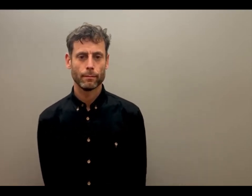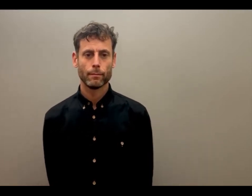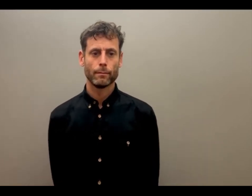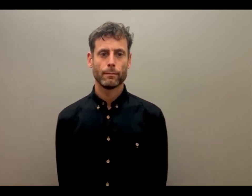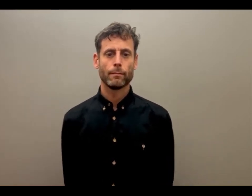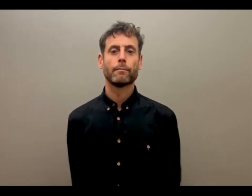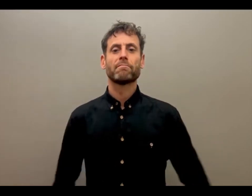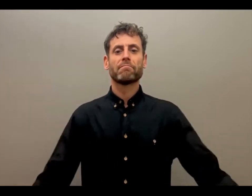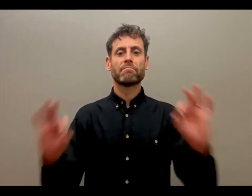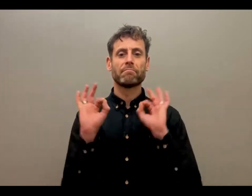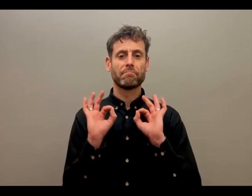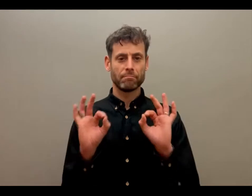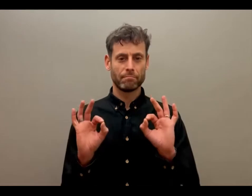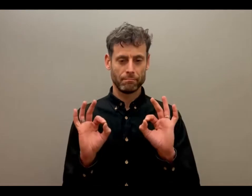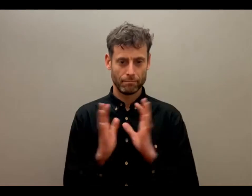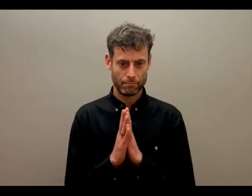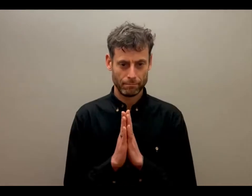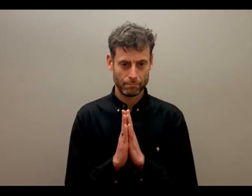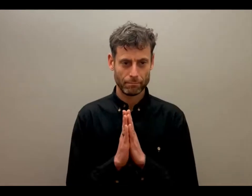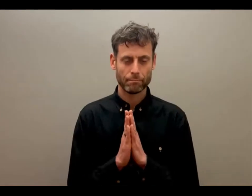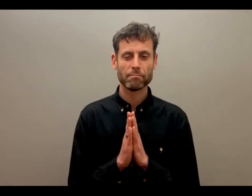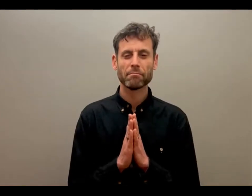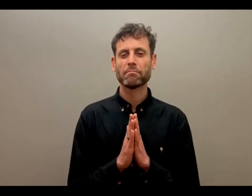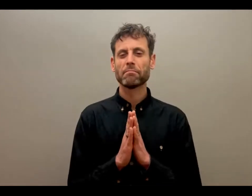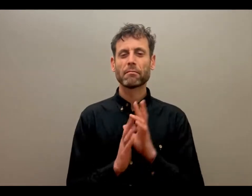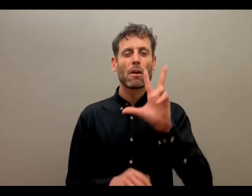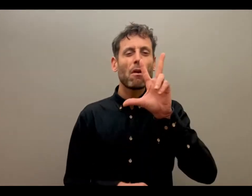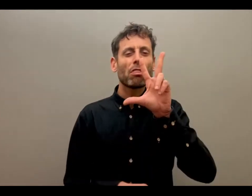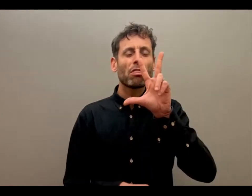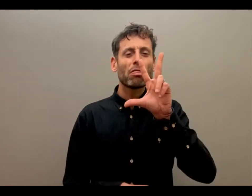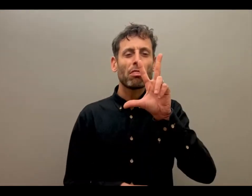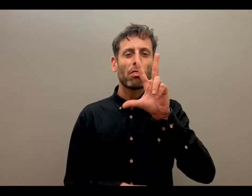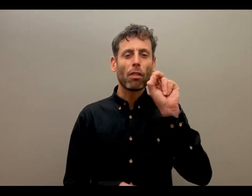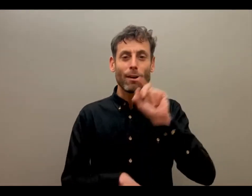Okay guys, I'm going to give you just another 30 seconds to finish the poll.